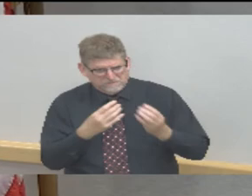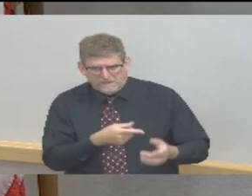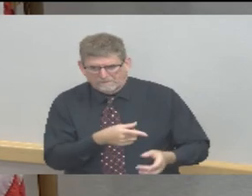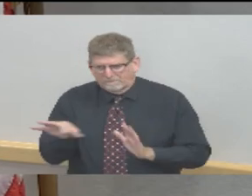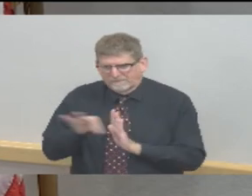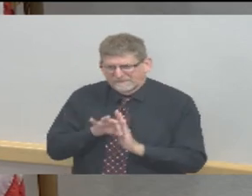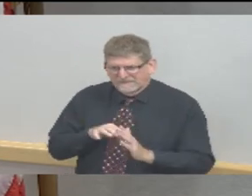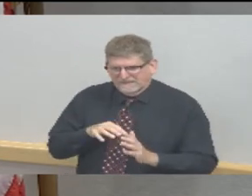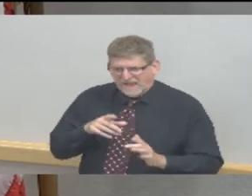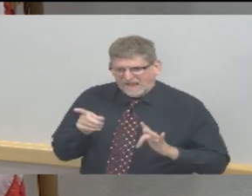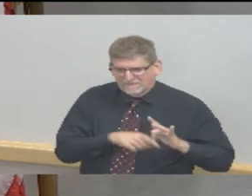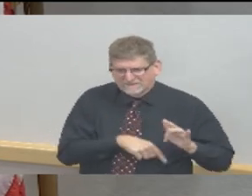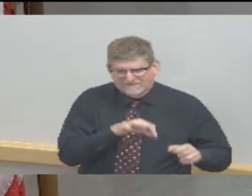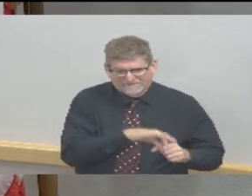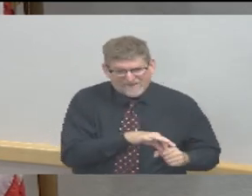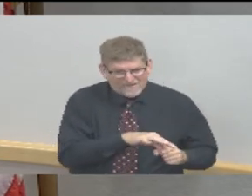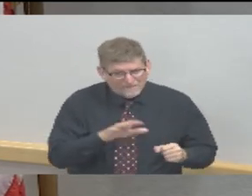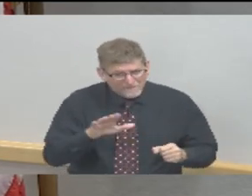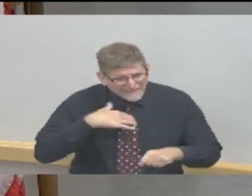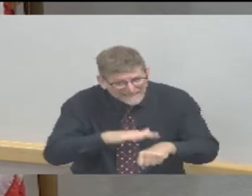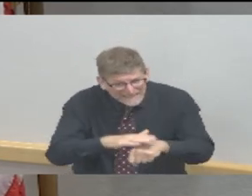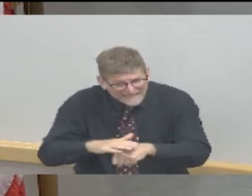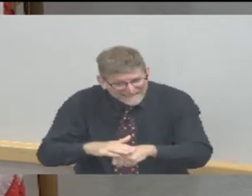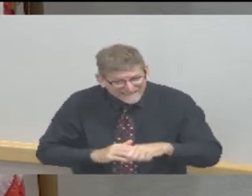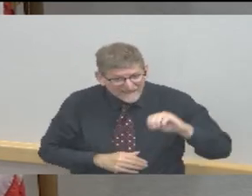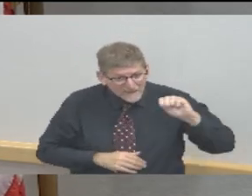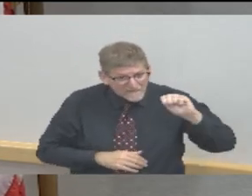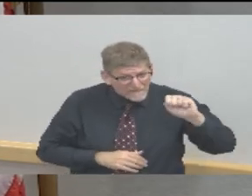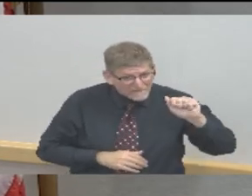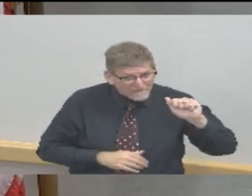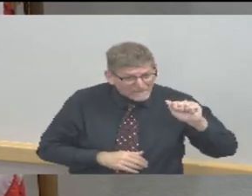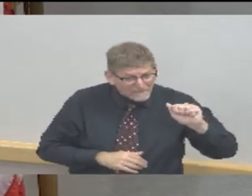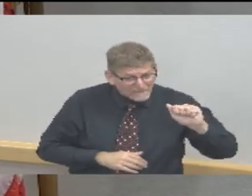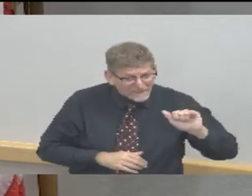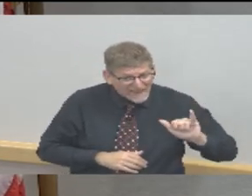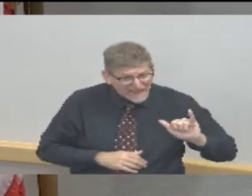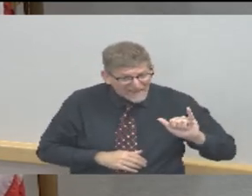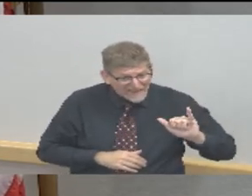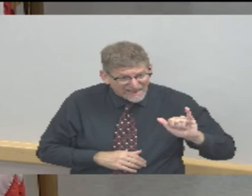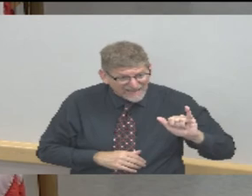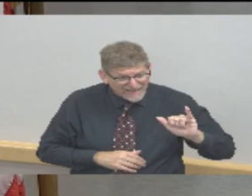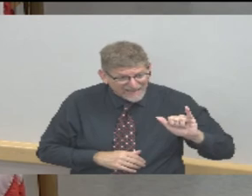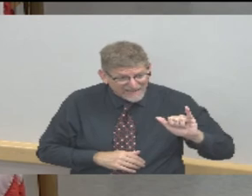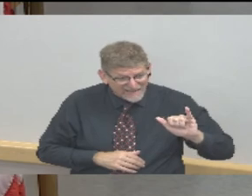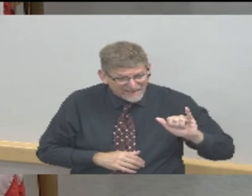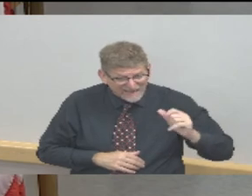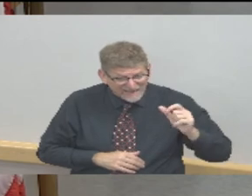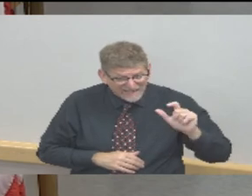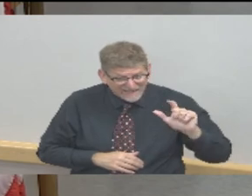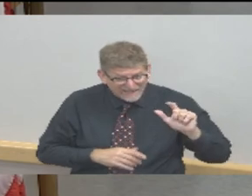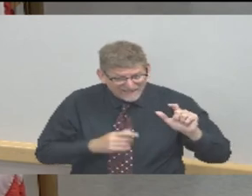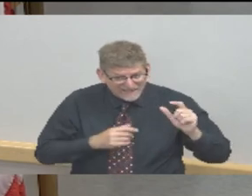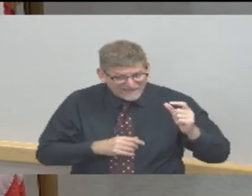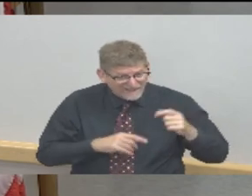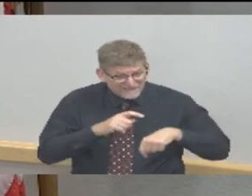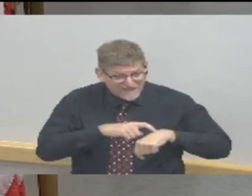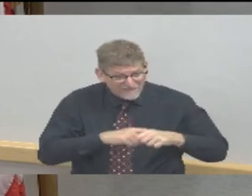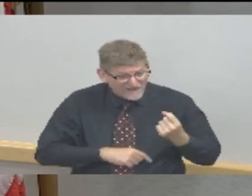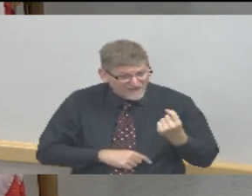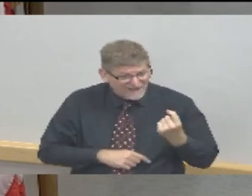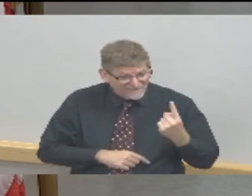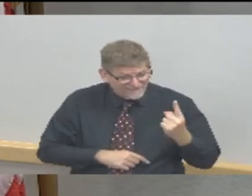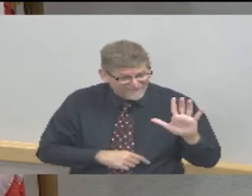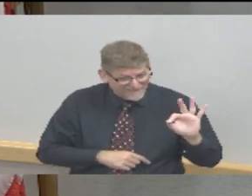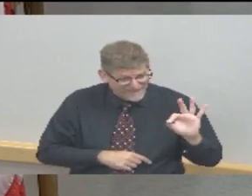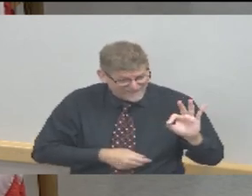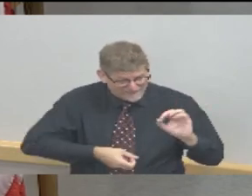to the Board of Elections by 1159 tomorrow. And then after that, provided that you get those turned in on time, then